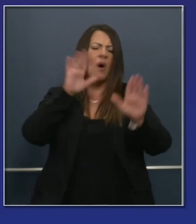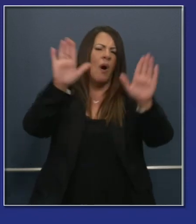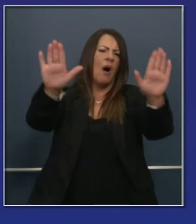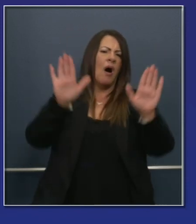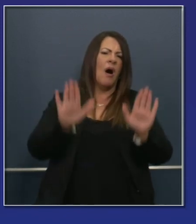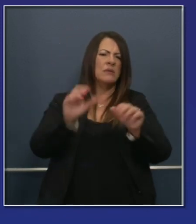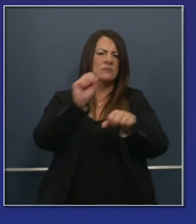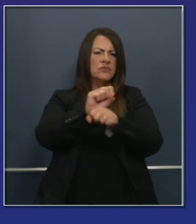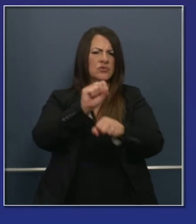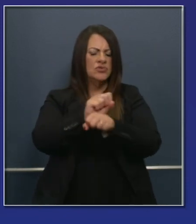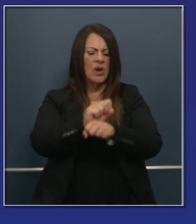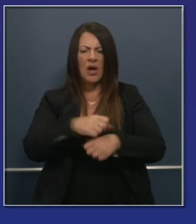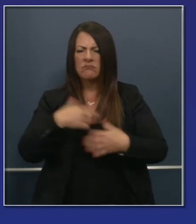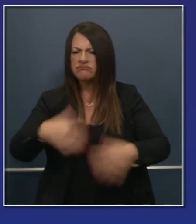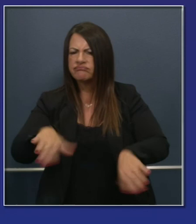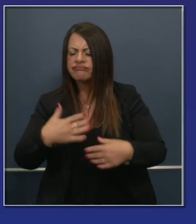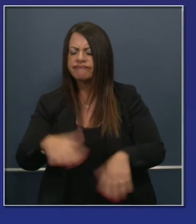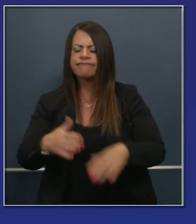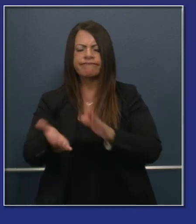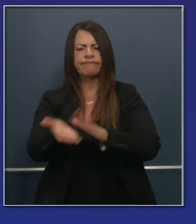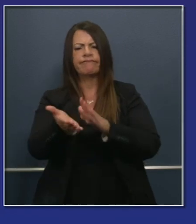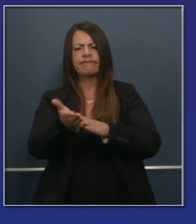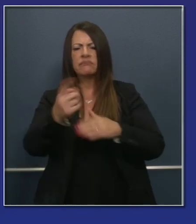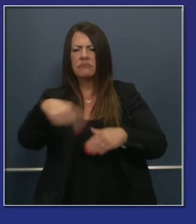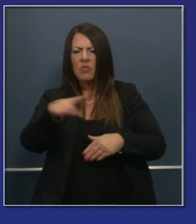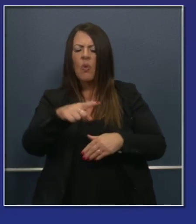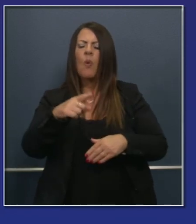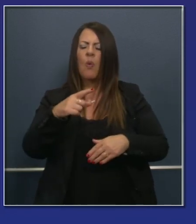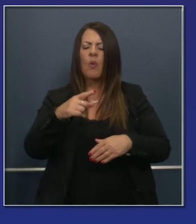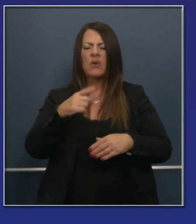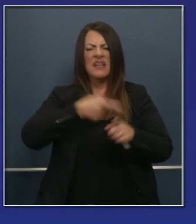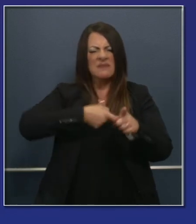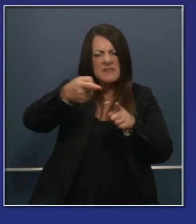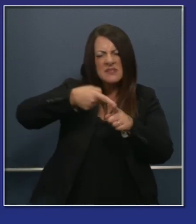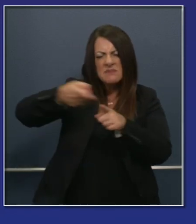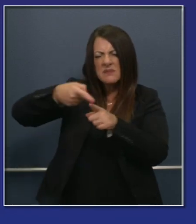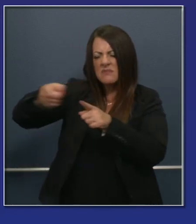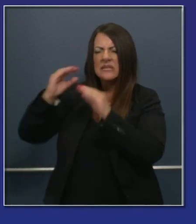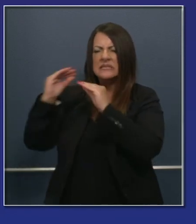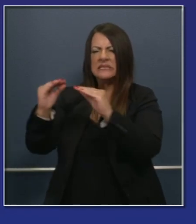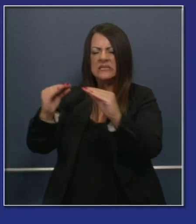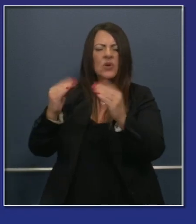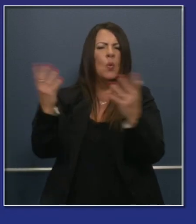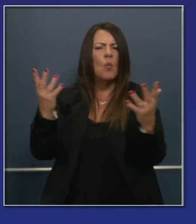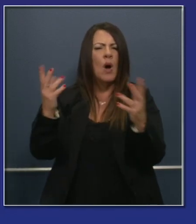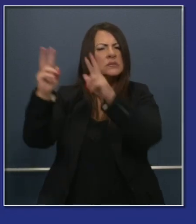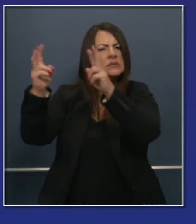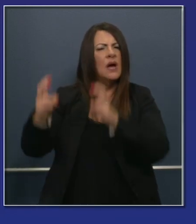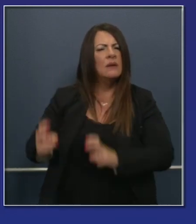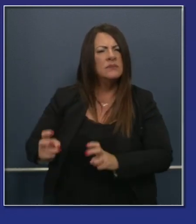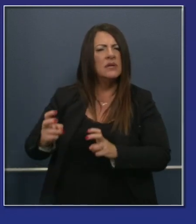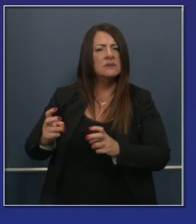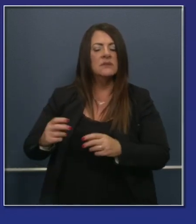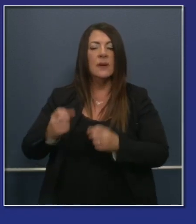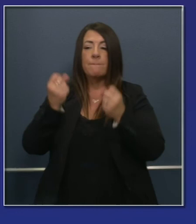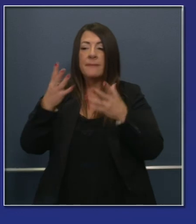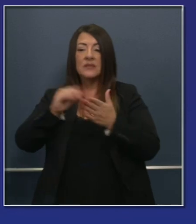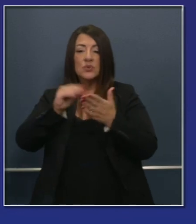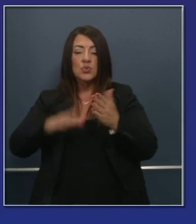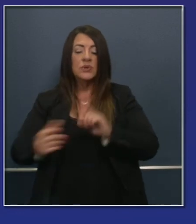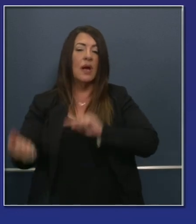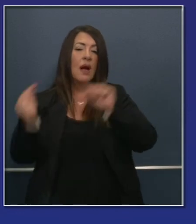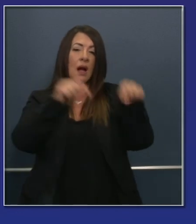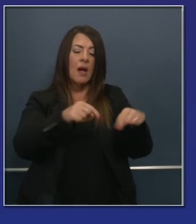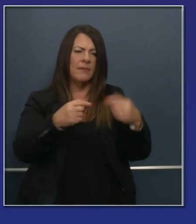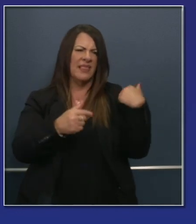of distance learning, who are offering classes and specialty subjects online as many students as one can come. Last